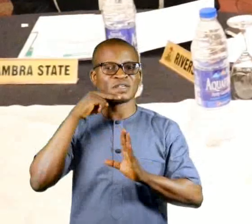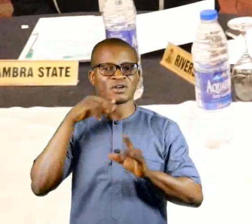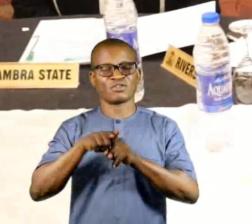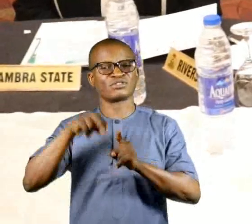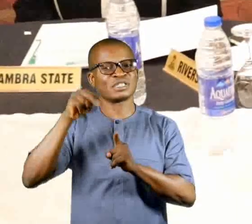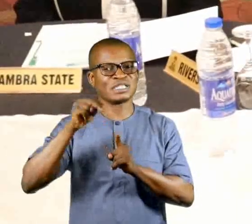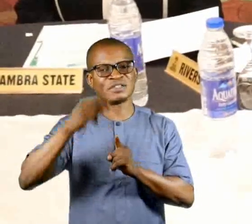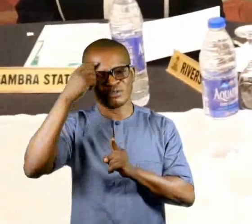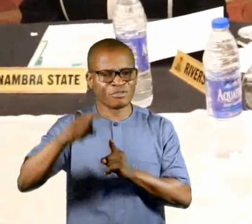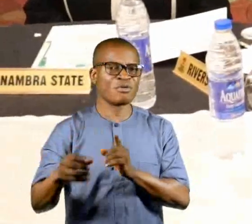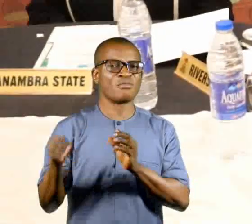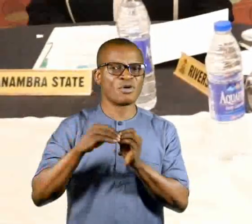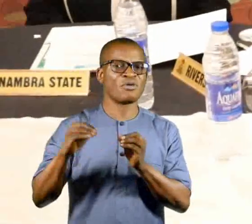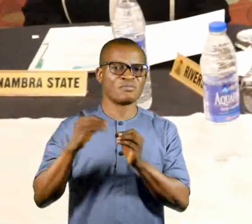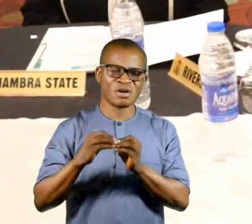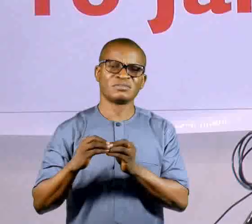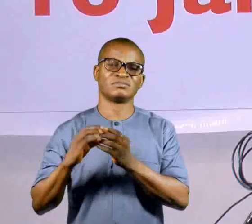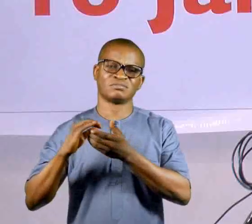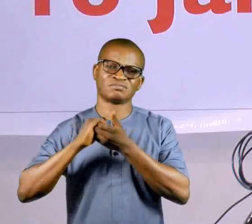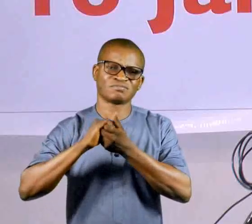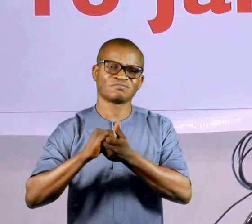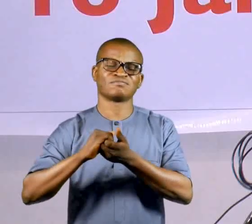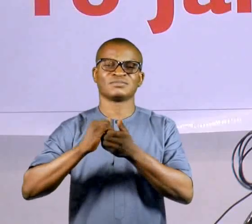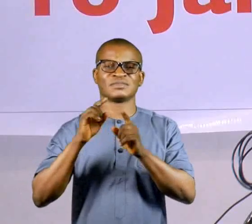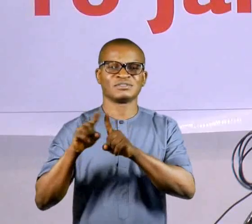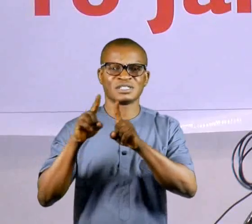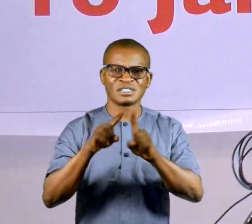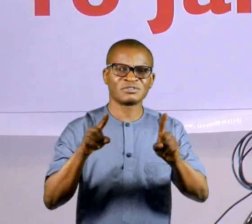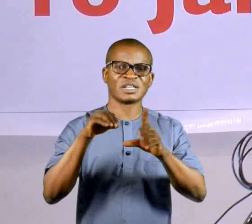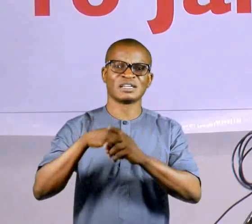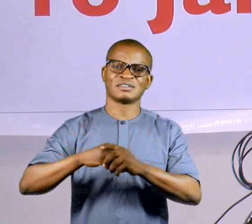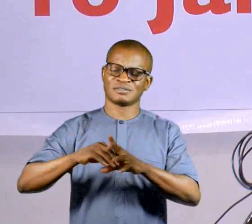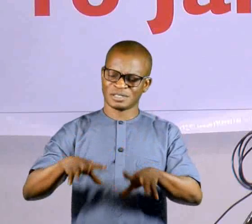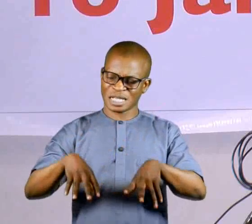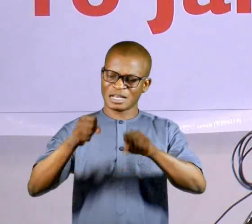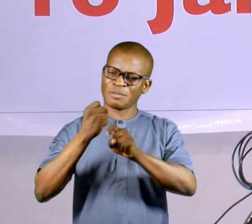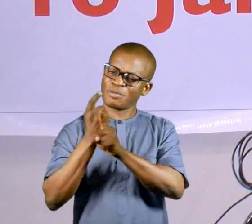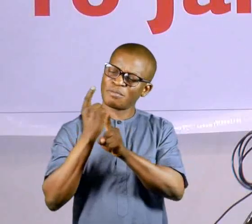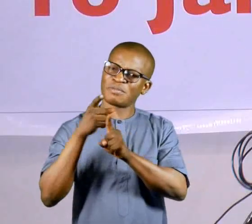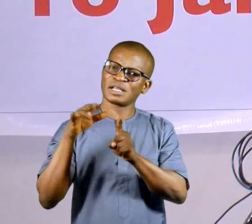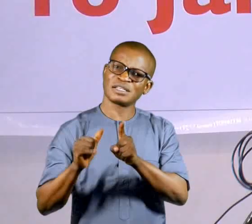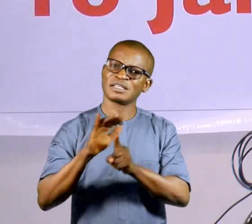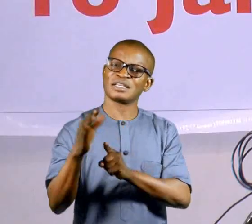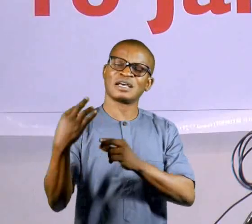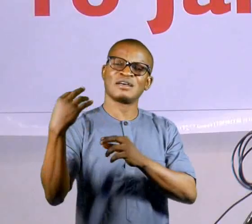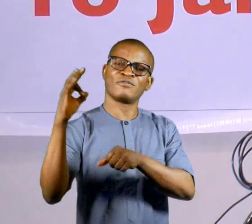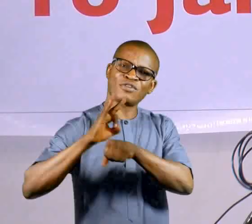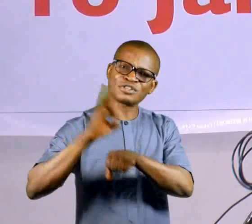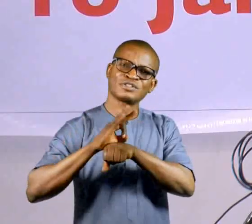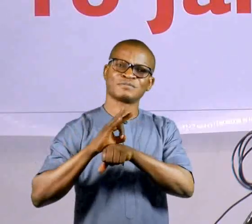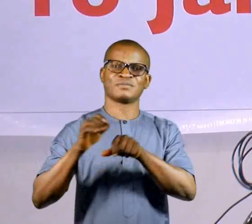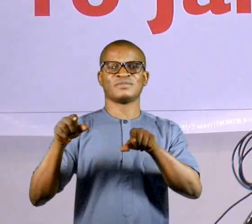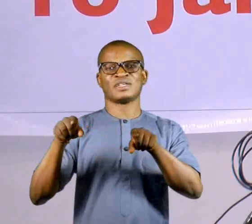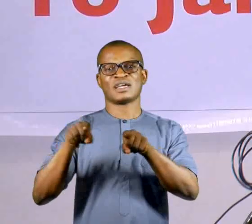for dynamic for dynamism on their part in expeditiously for forming their role as